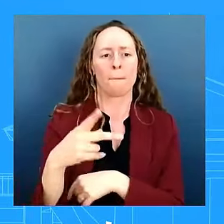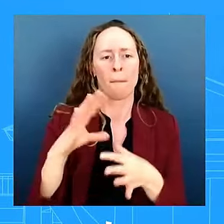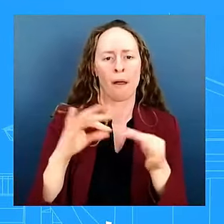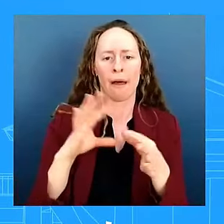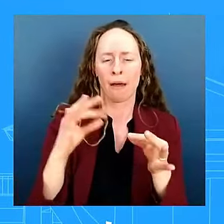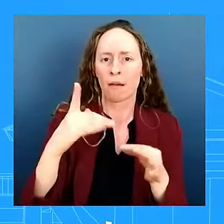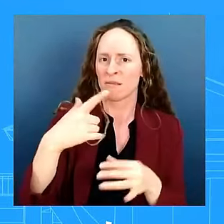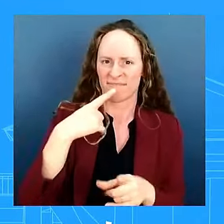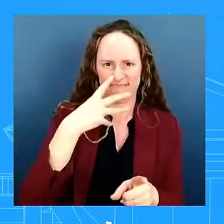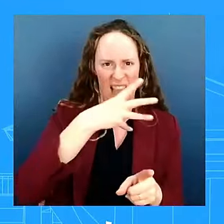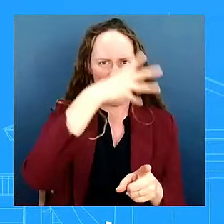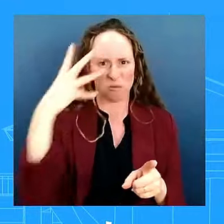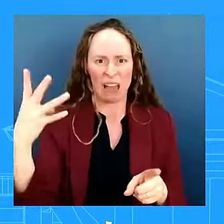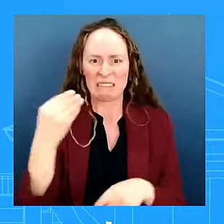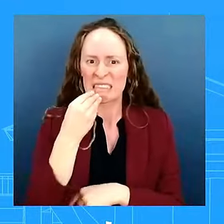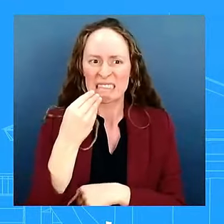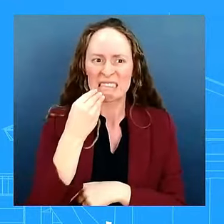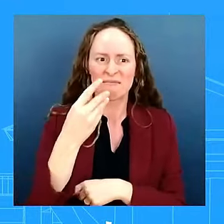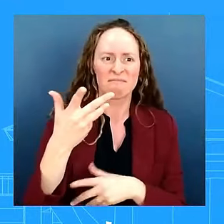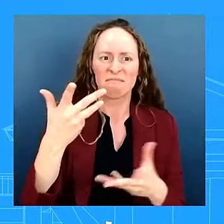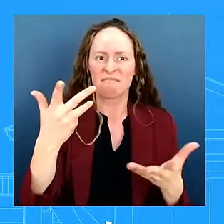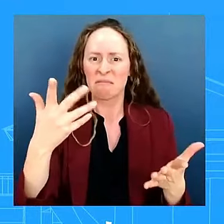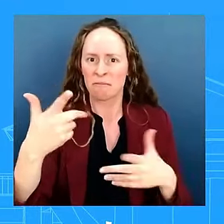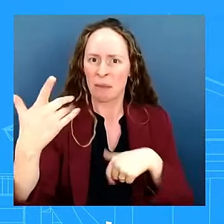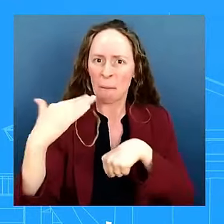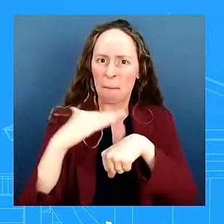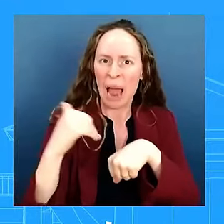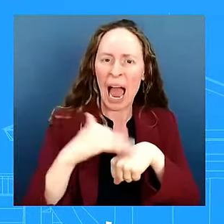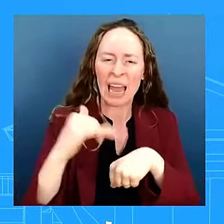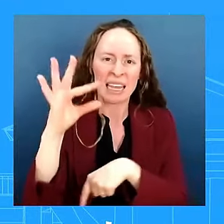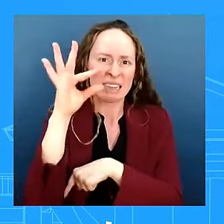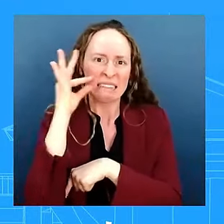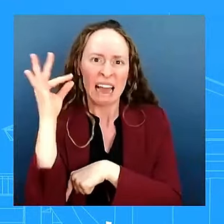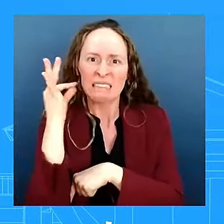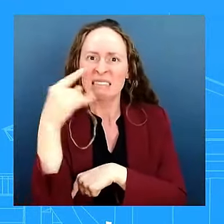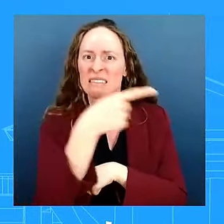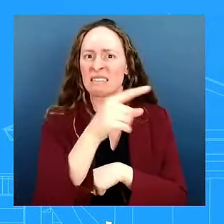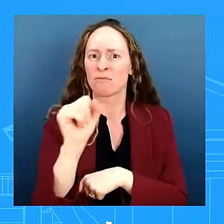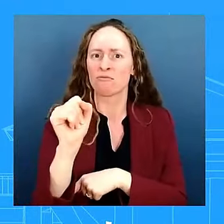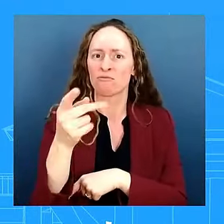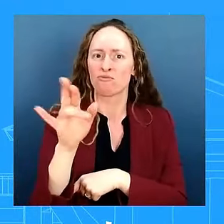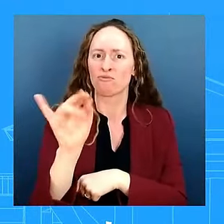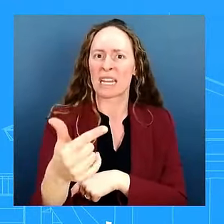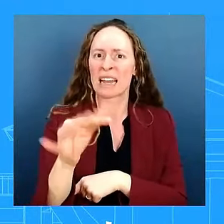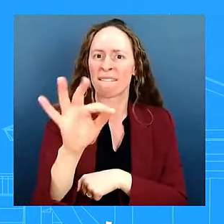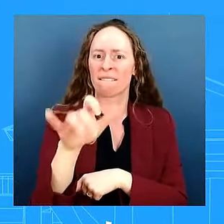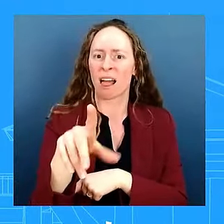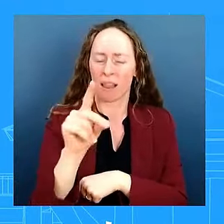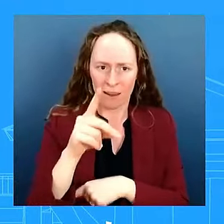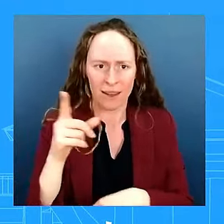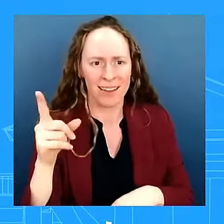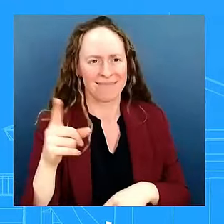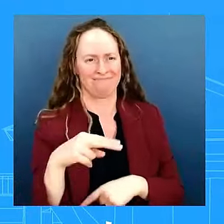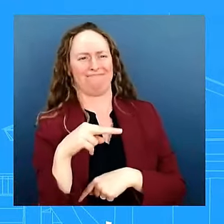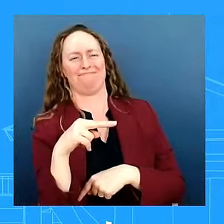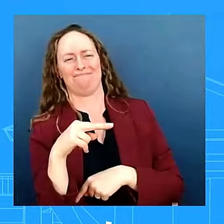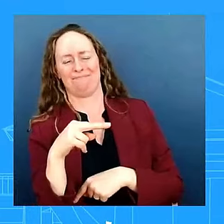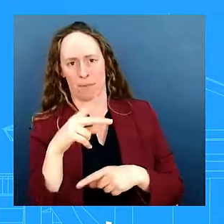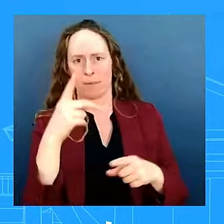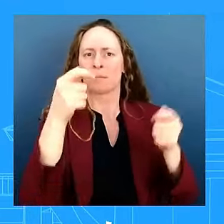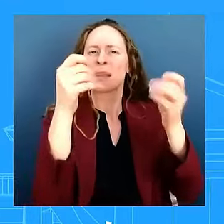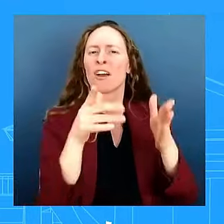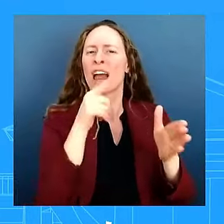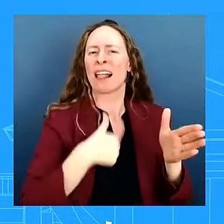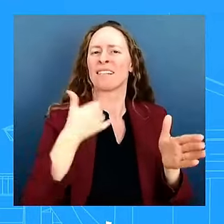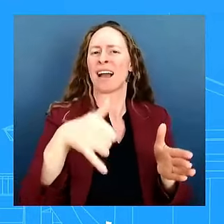the city manager disputed those false claims and today city hall was evacuated after a bomb threat was sent to